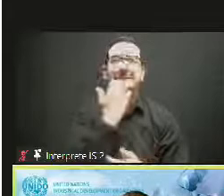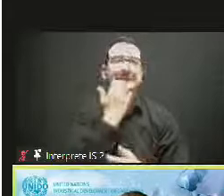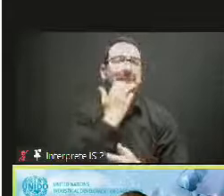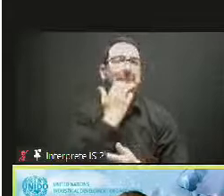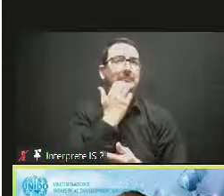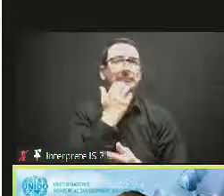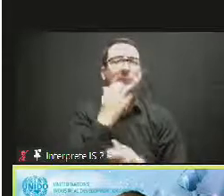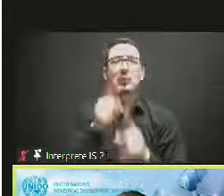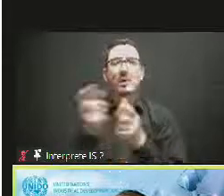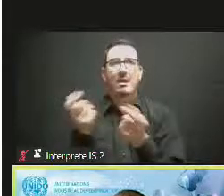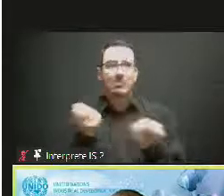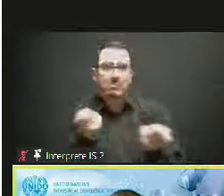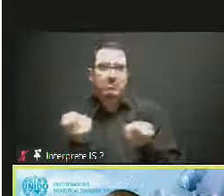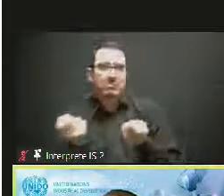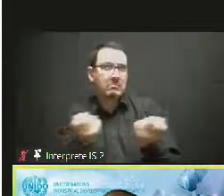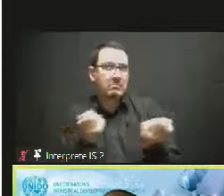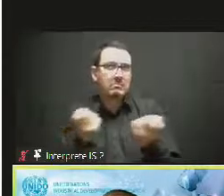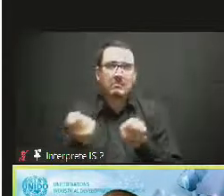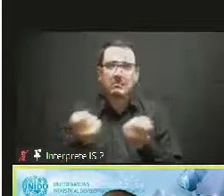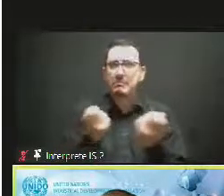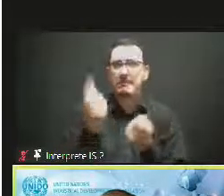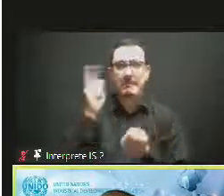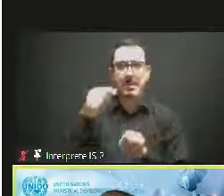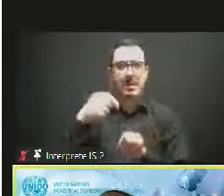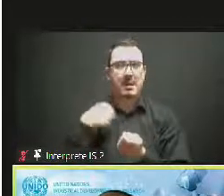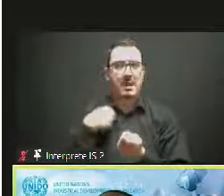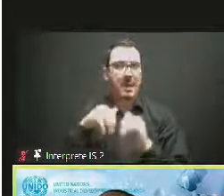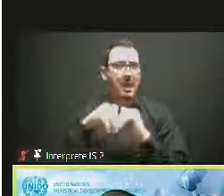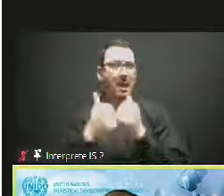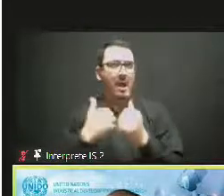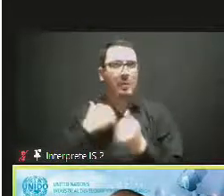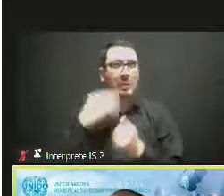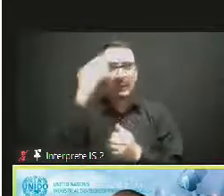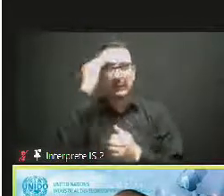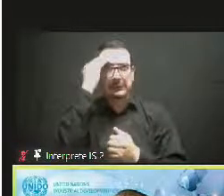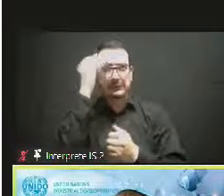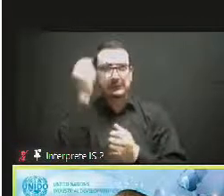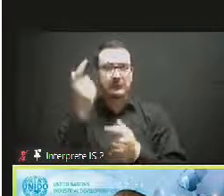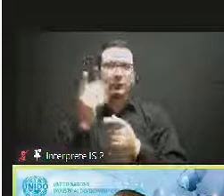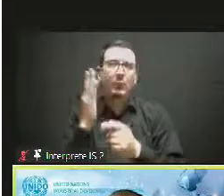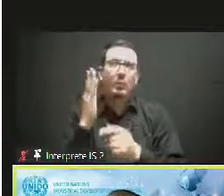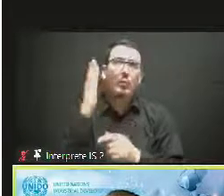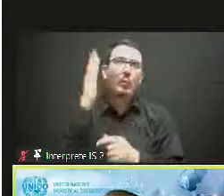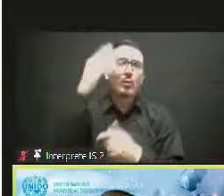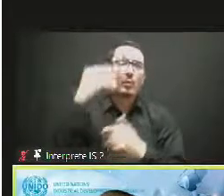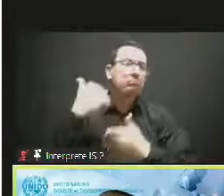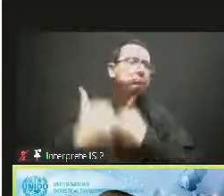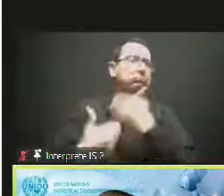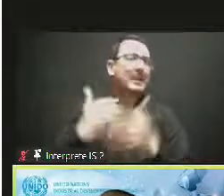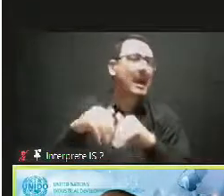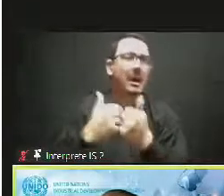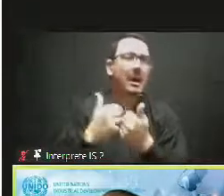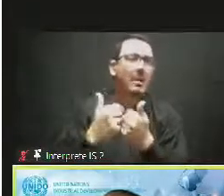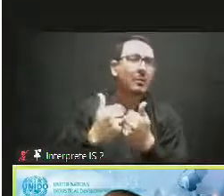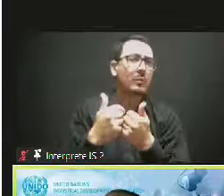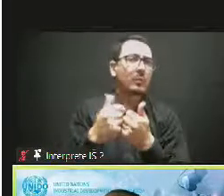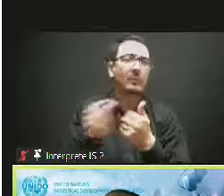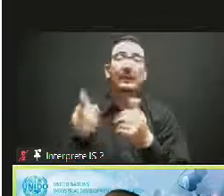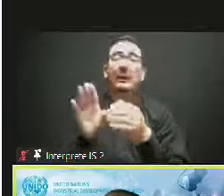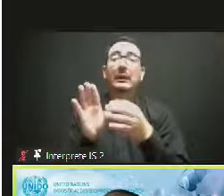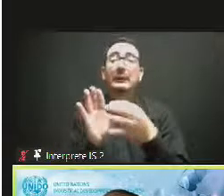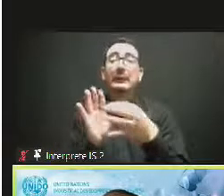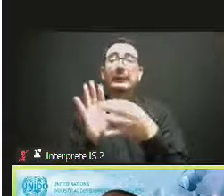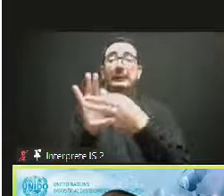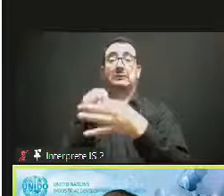how to linkage local clusters with global buyers, and this is an opportunity within the after trade that we